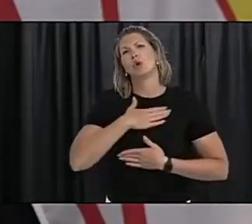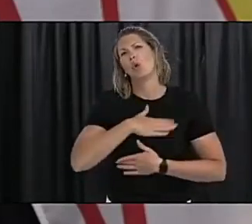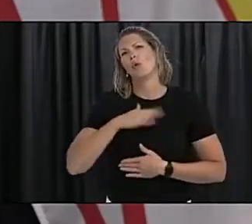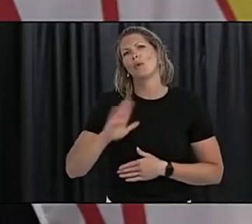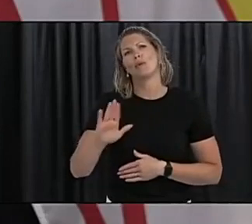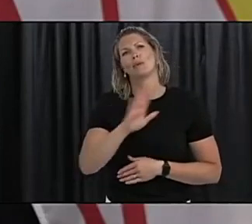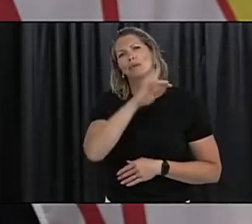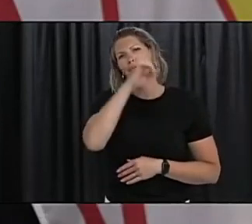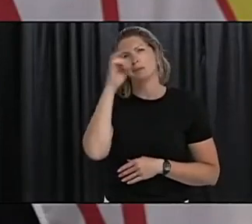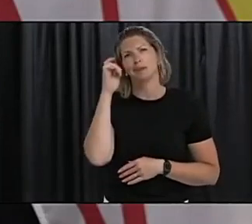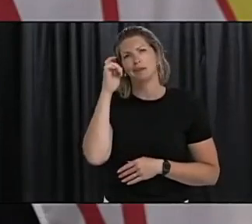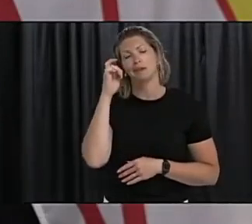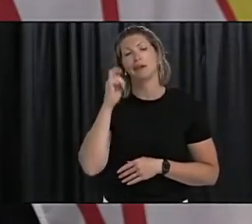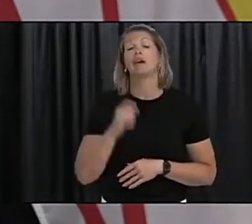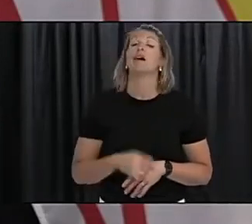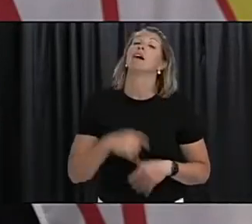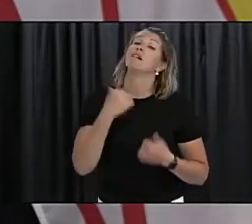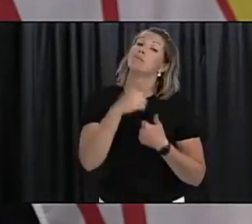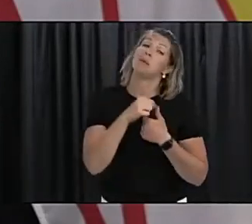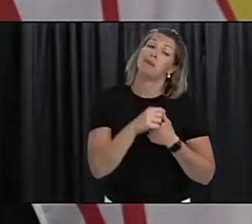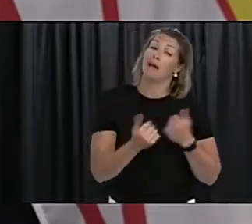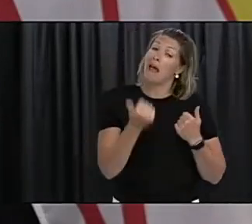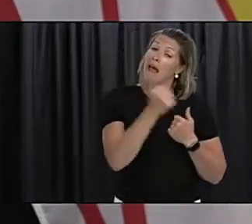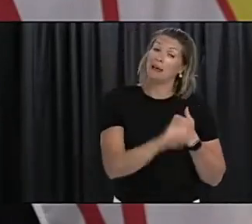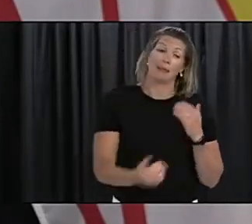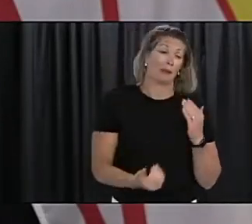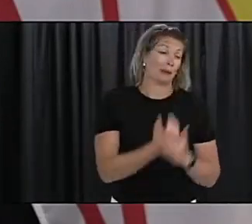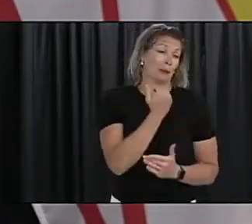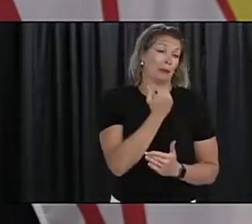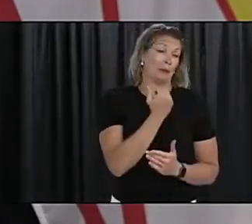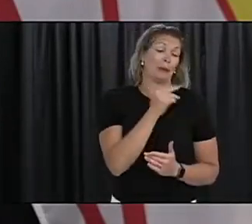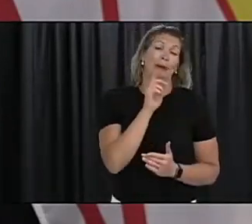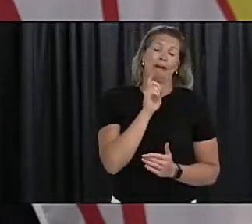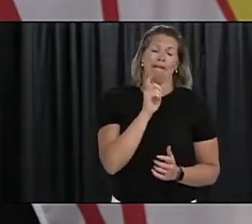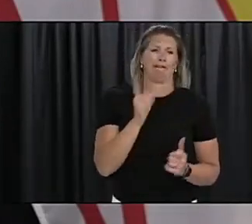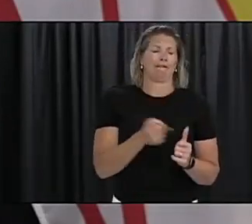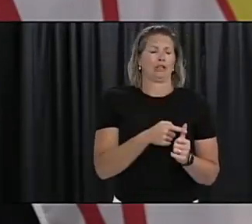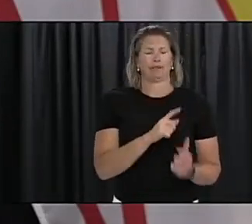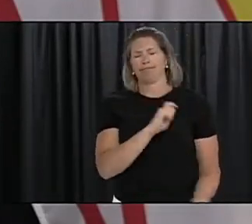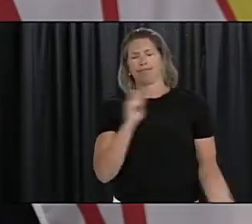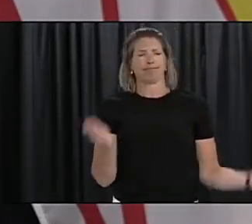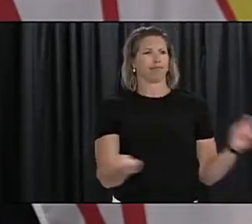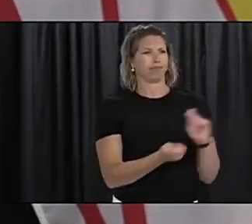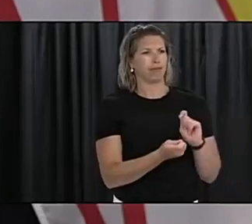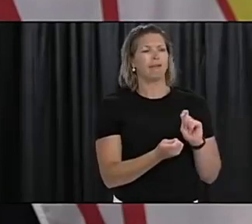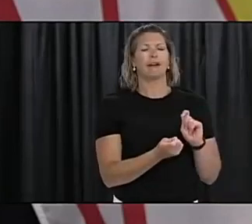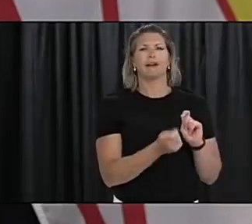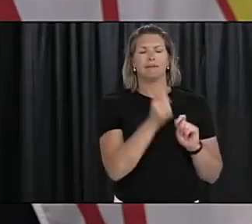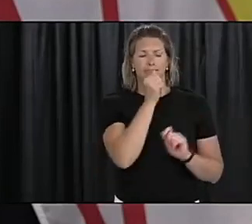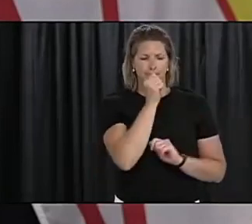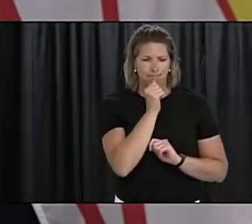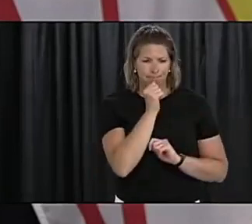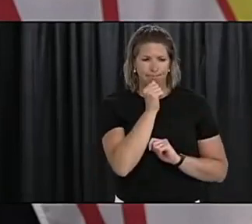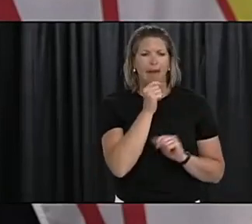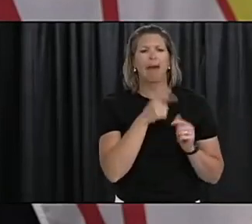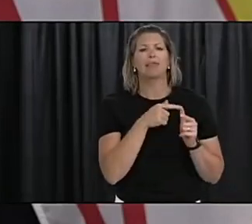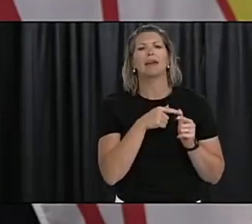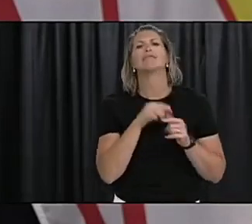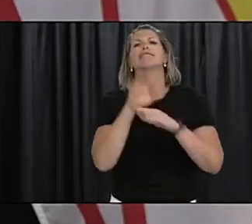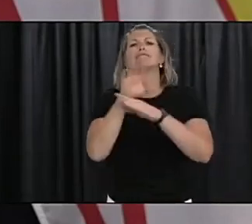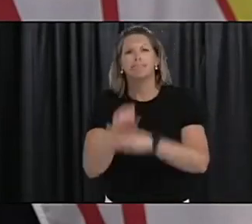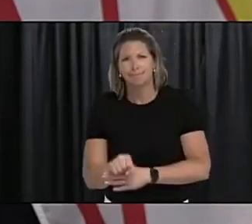Like all things new, sometimes it takes a bit of patience, it takes a bit of time. In our progress over the last four months